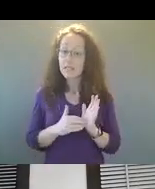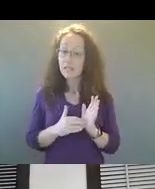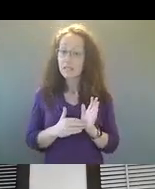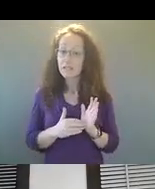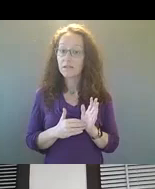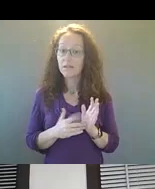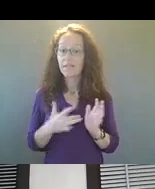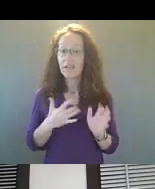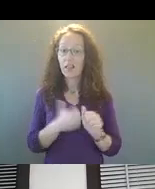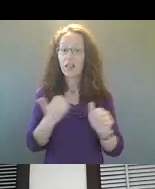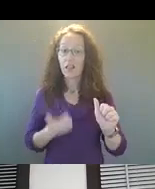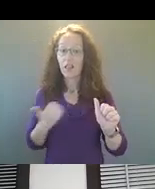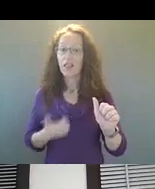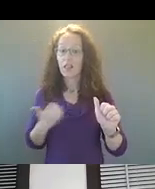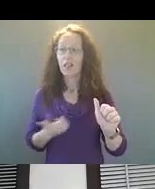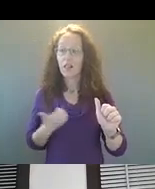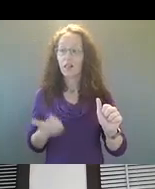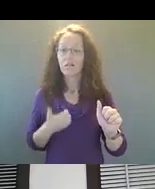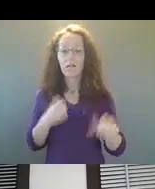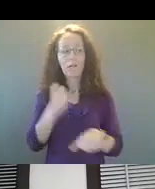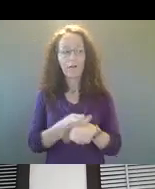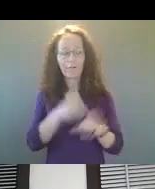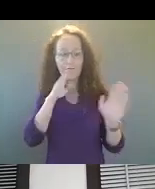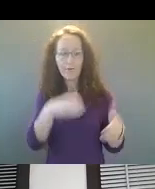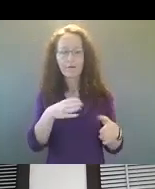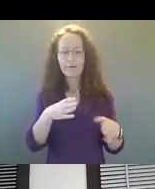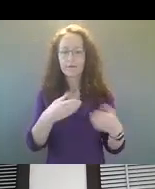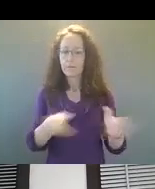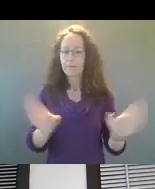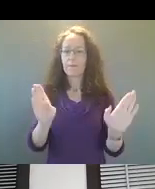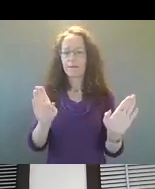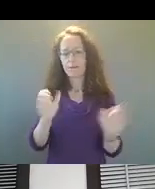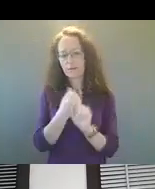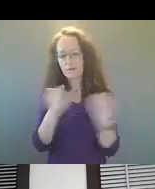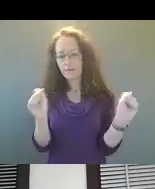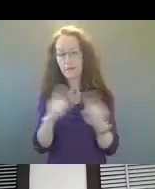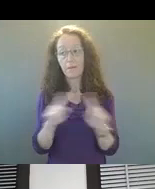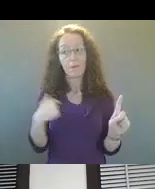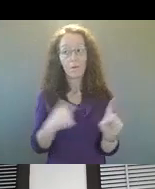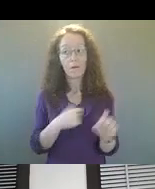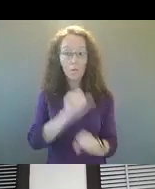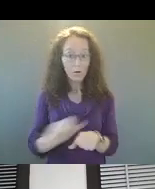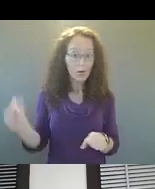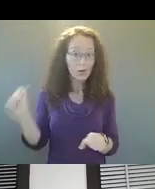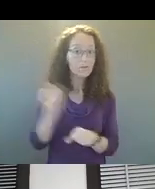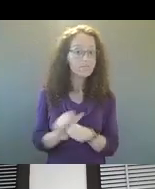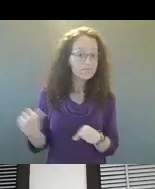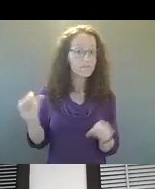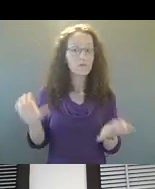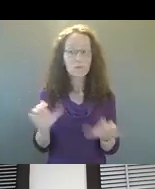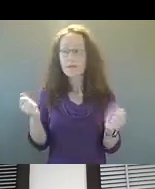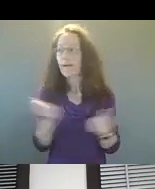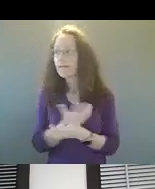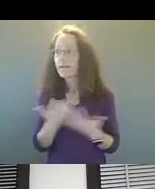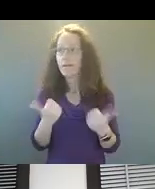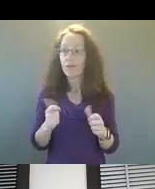behind the eight ball of field to ensure that we focus on the public safety. Um, but we are working, um, on everything we could do to try to